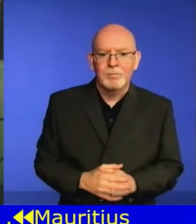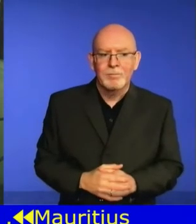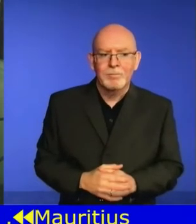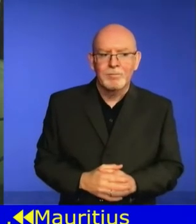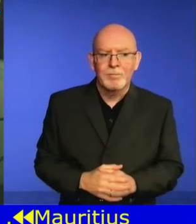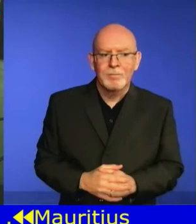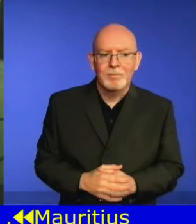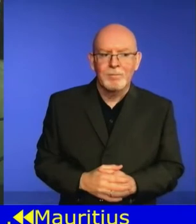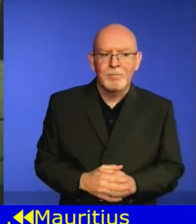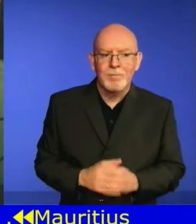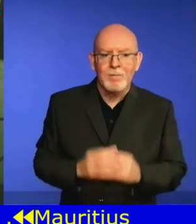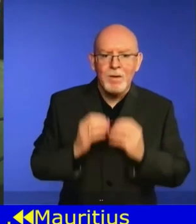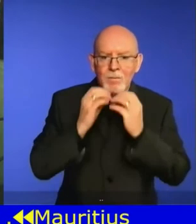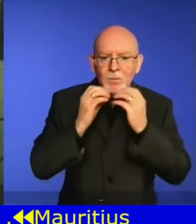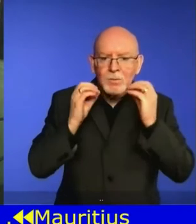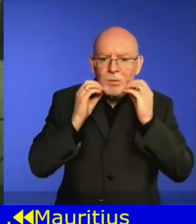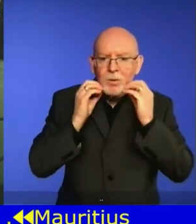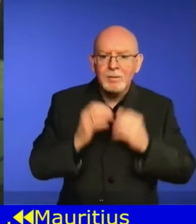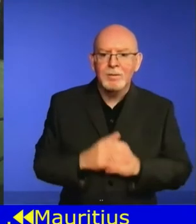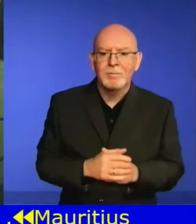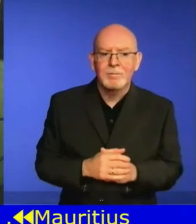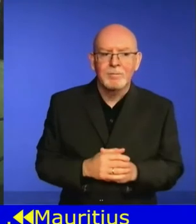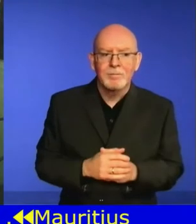Myanmar, Namibia,